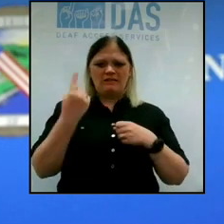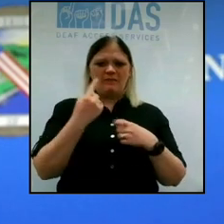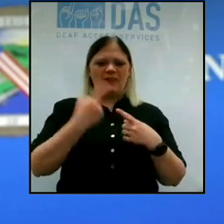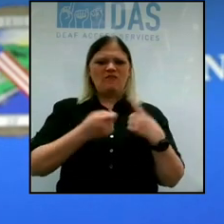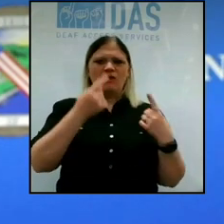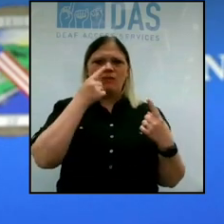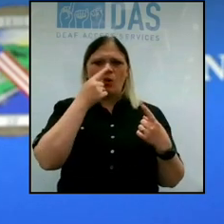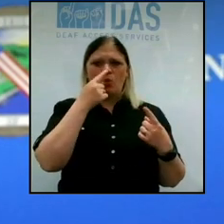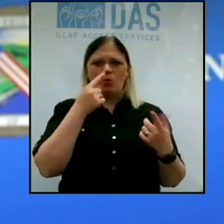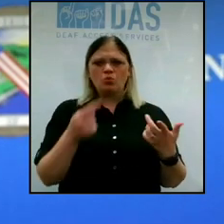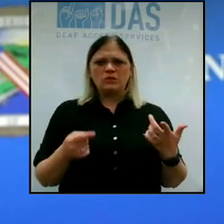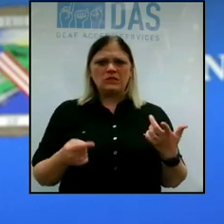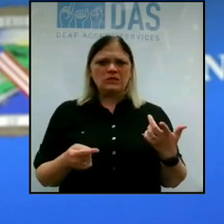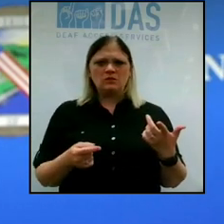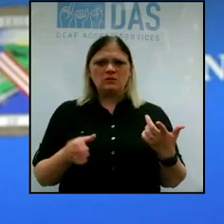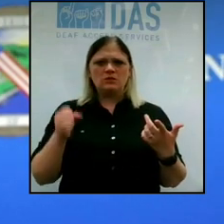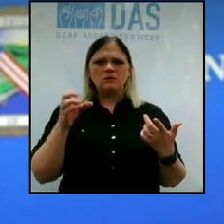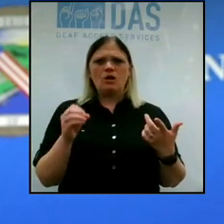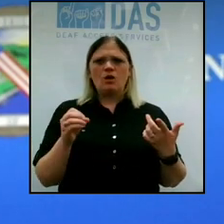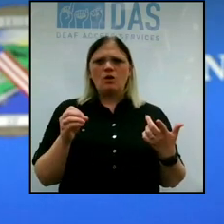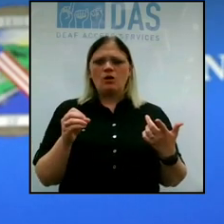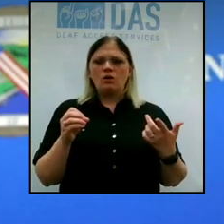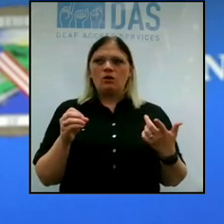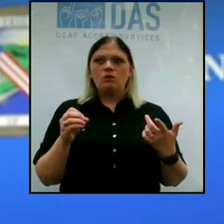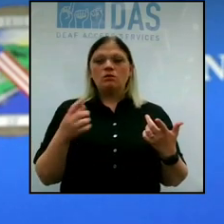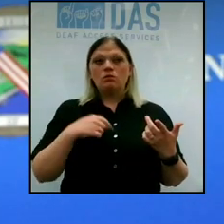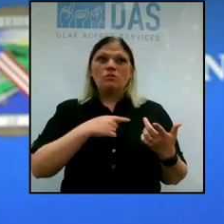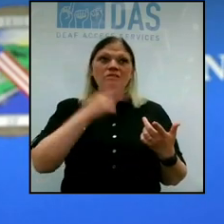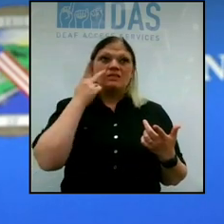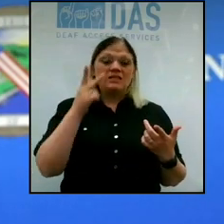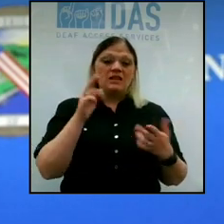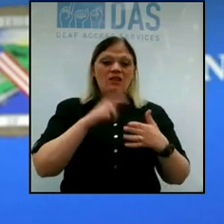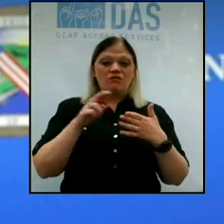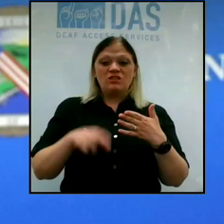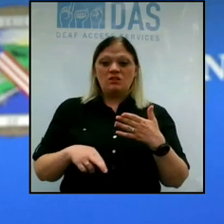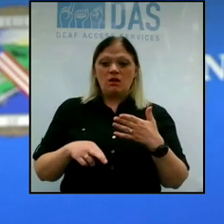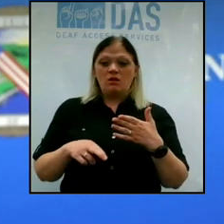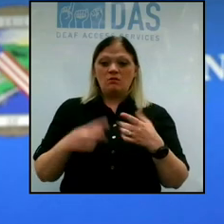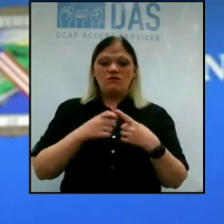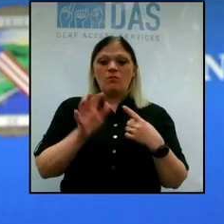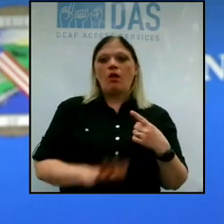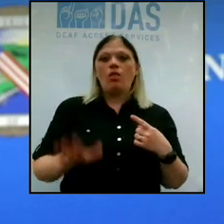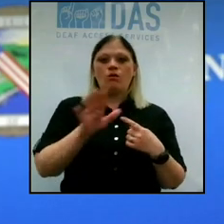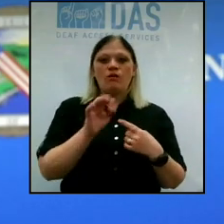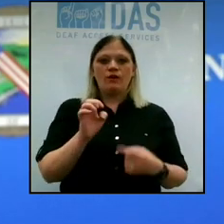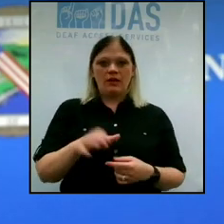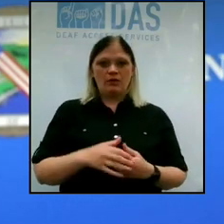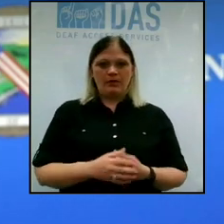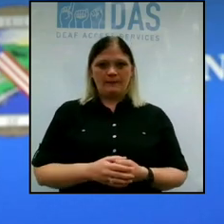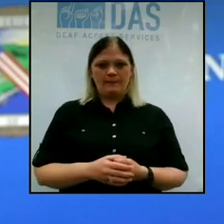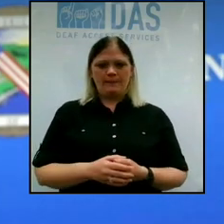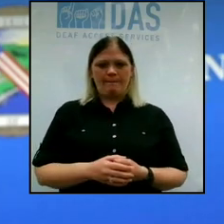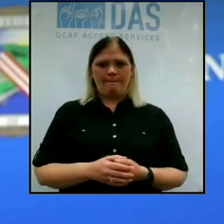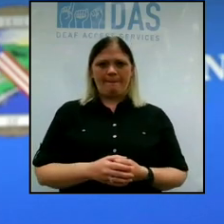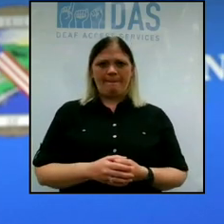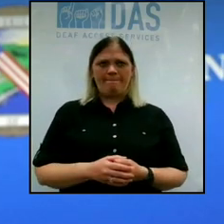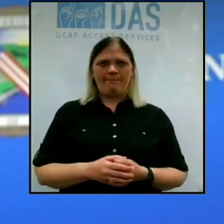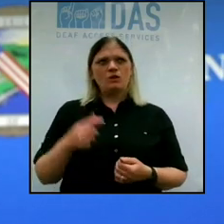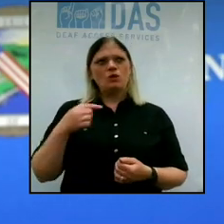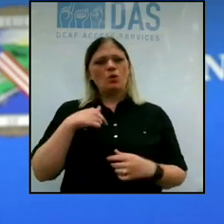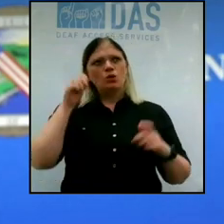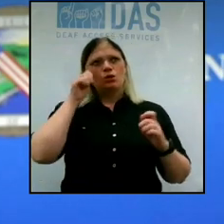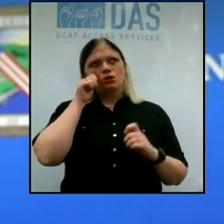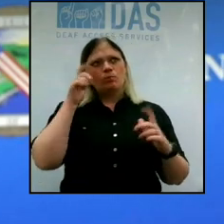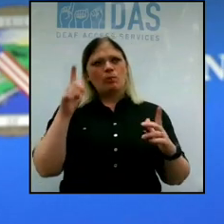you know, so this is we're seeing these antibody test results from all of Erie County. So was I surprised that